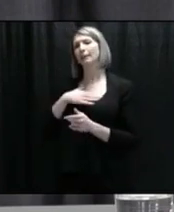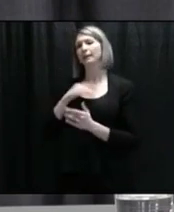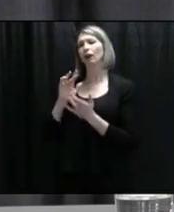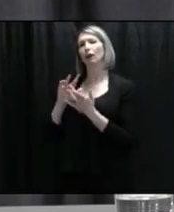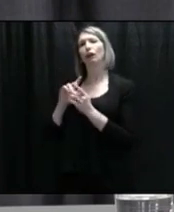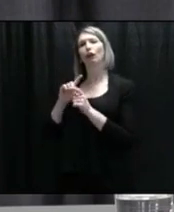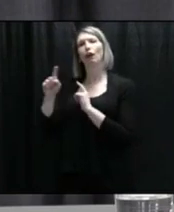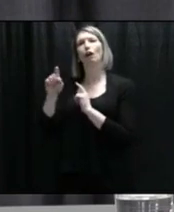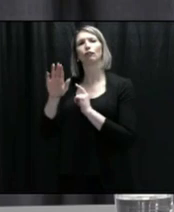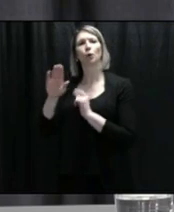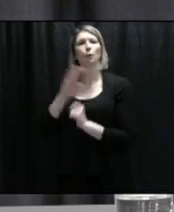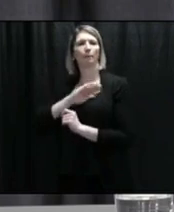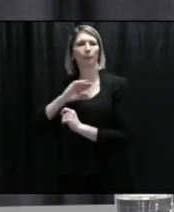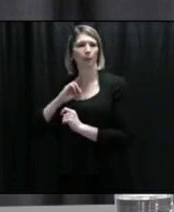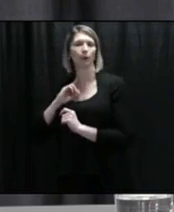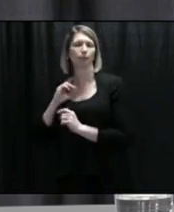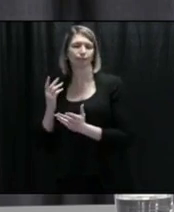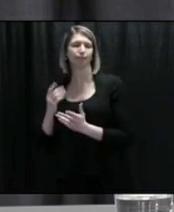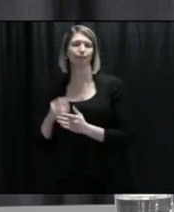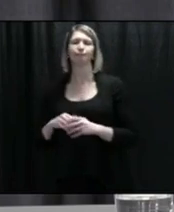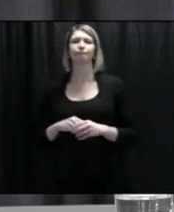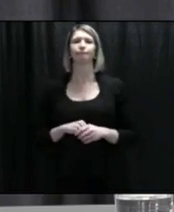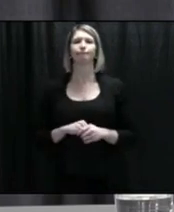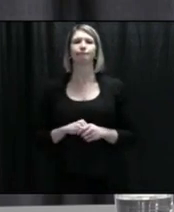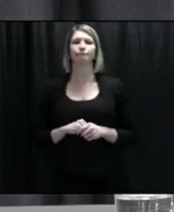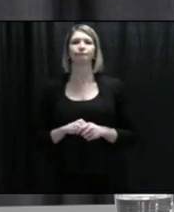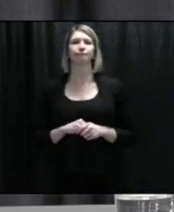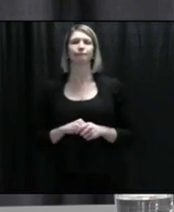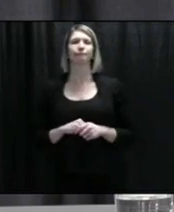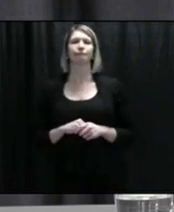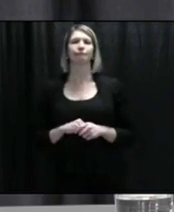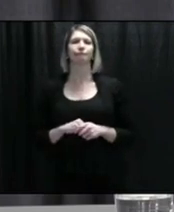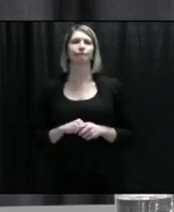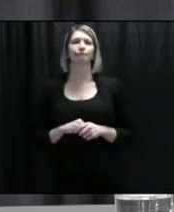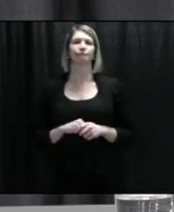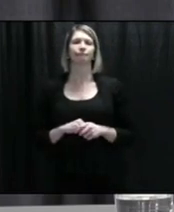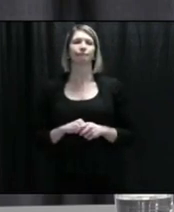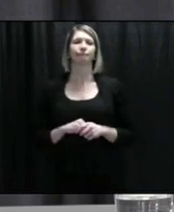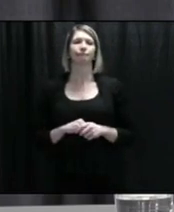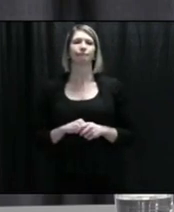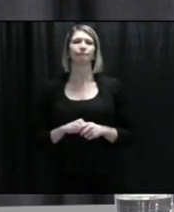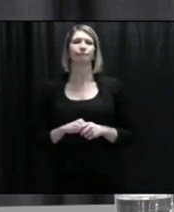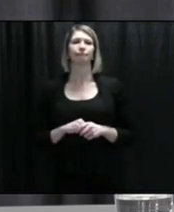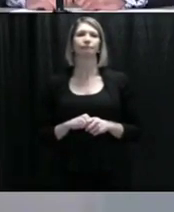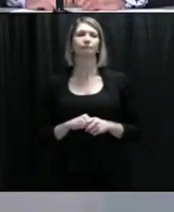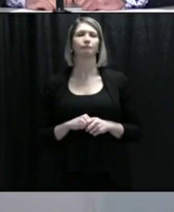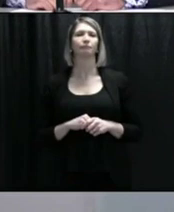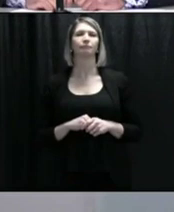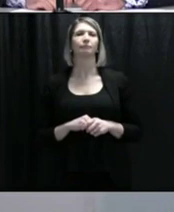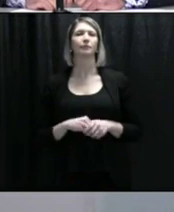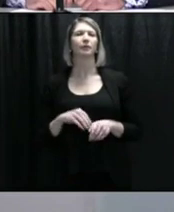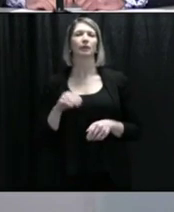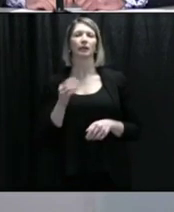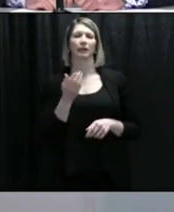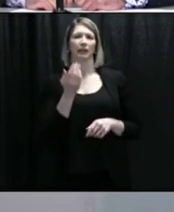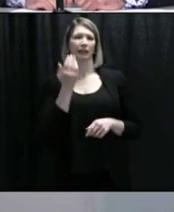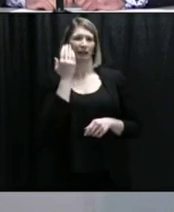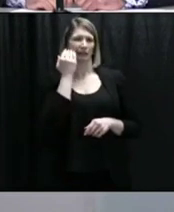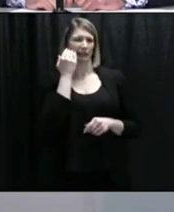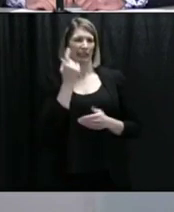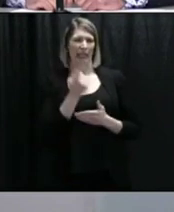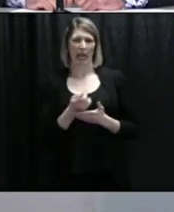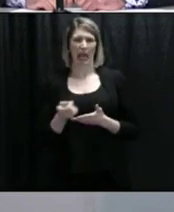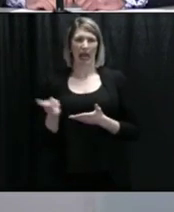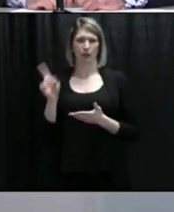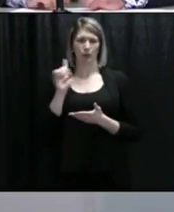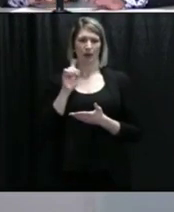Nurses, for example. Thank you. And we know, or we have been told as of last week, there were nine healthcare